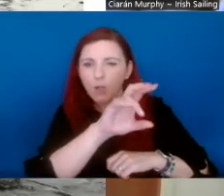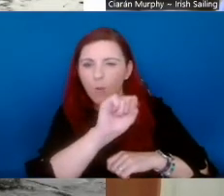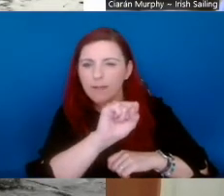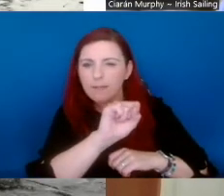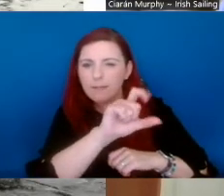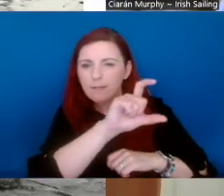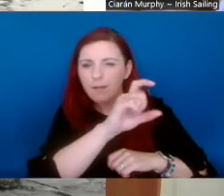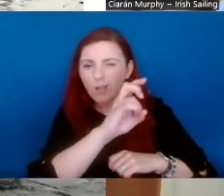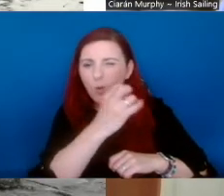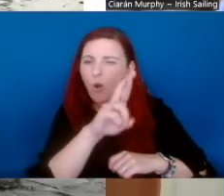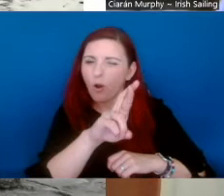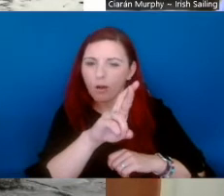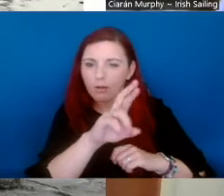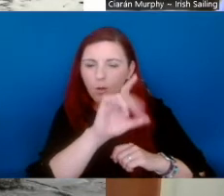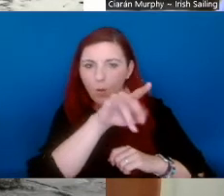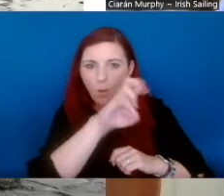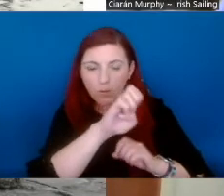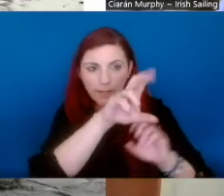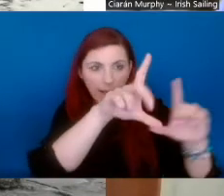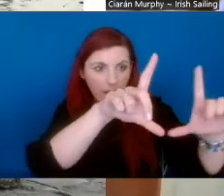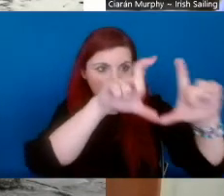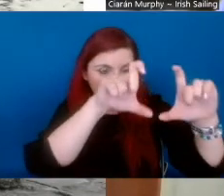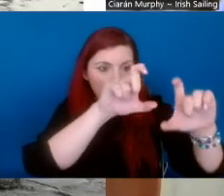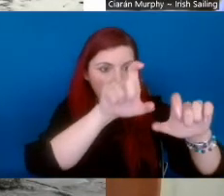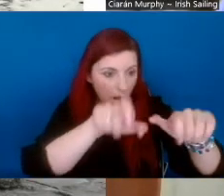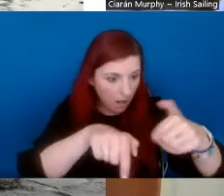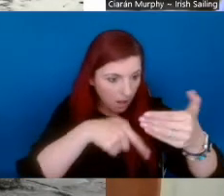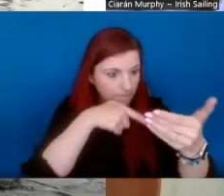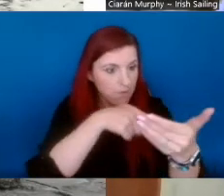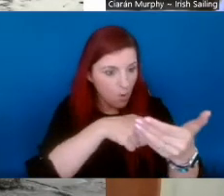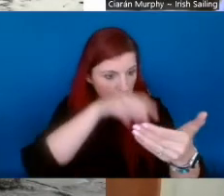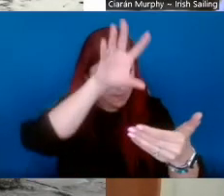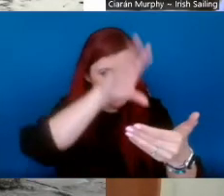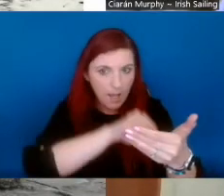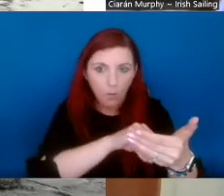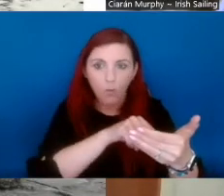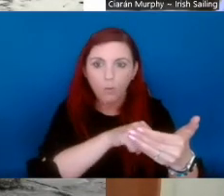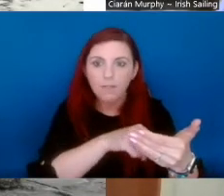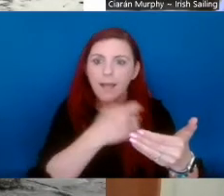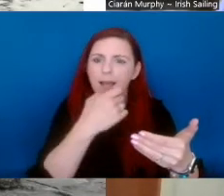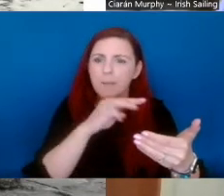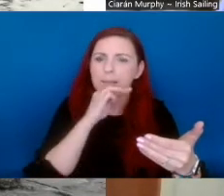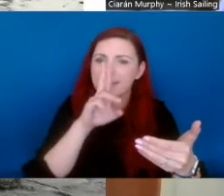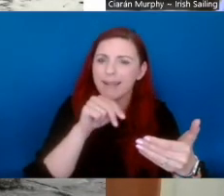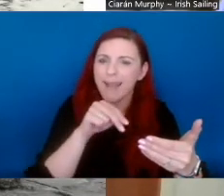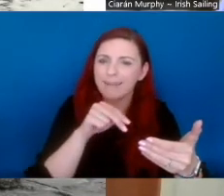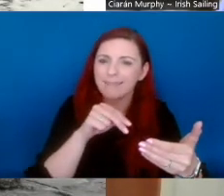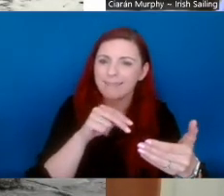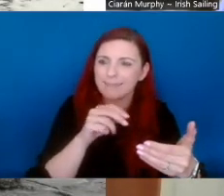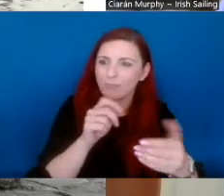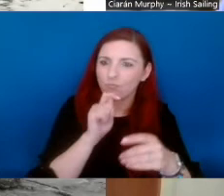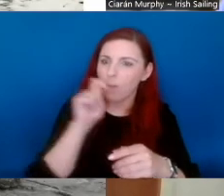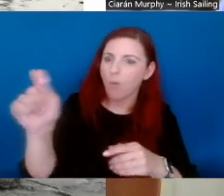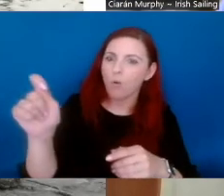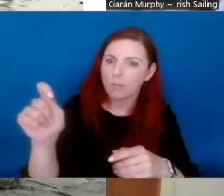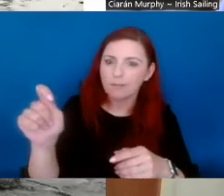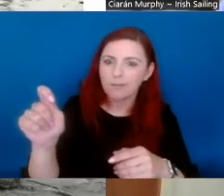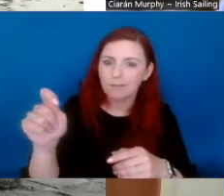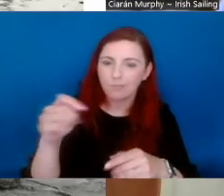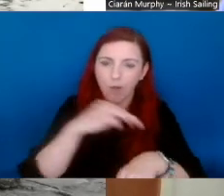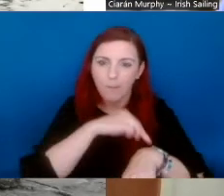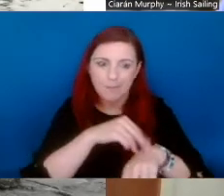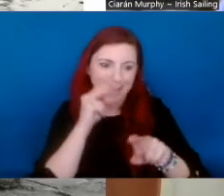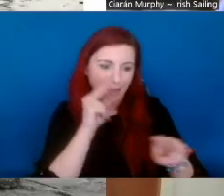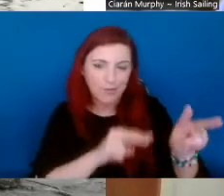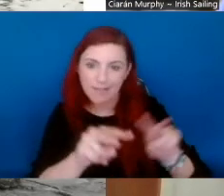signs or information plates along the trails that will have an NFC chip or QR code on it so that people will be able to